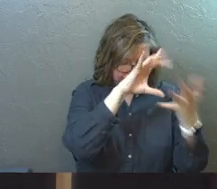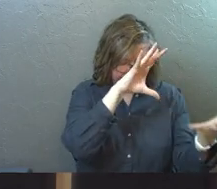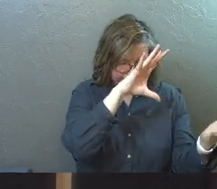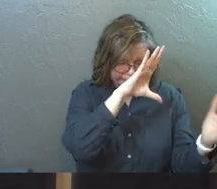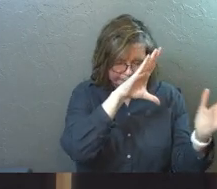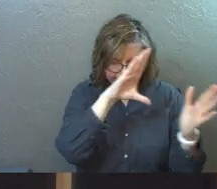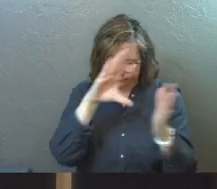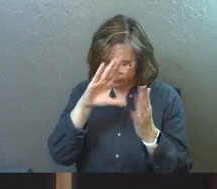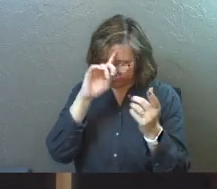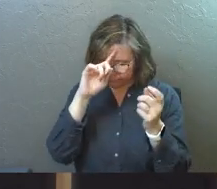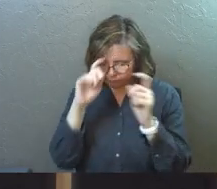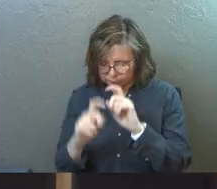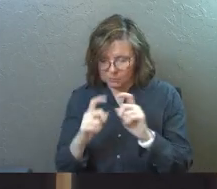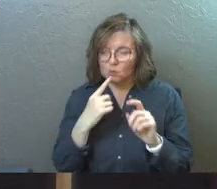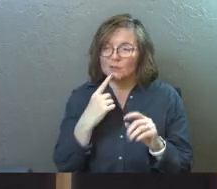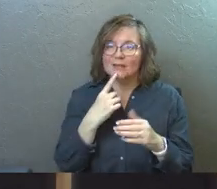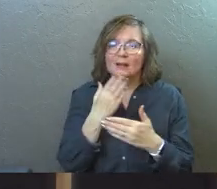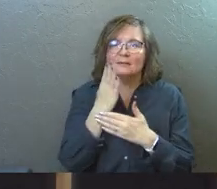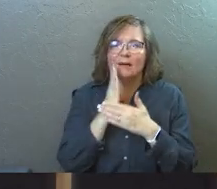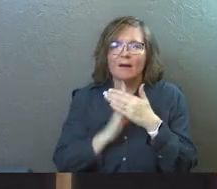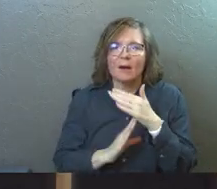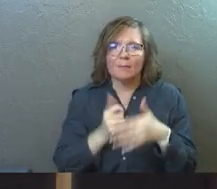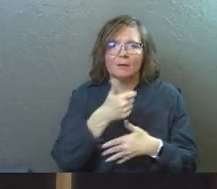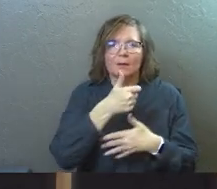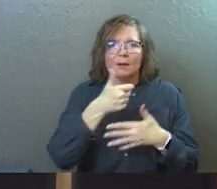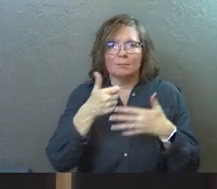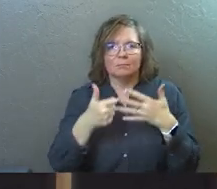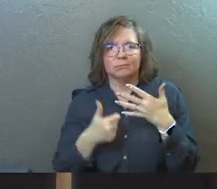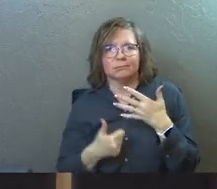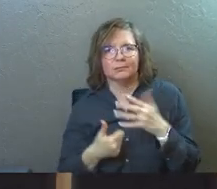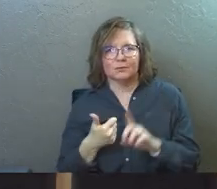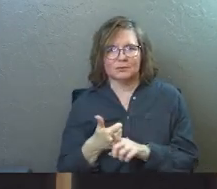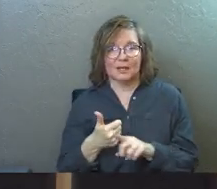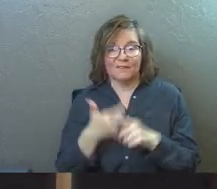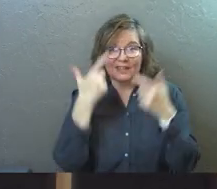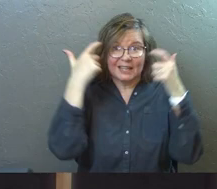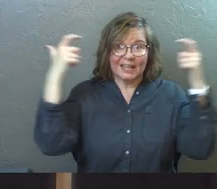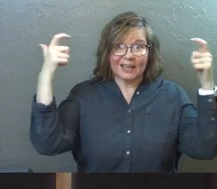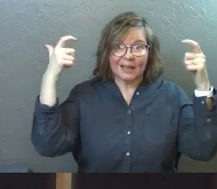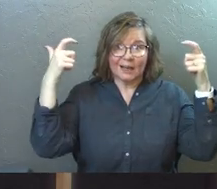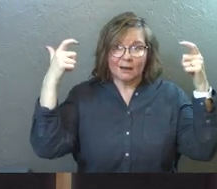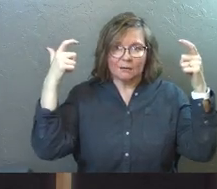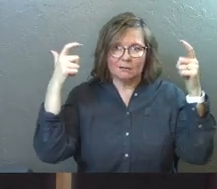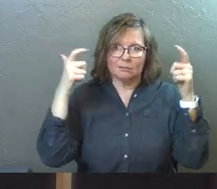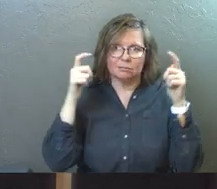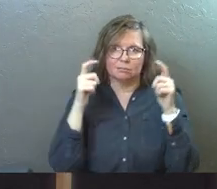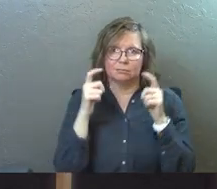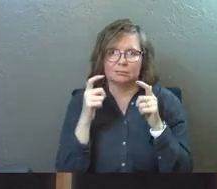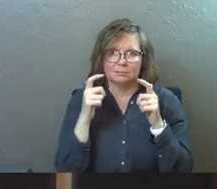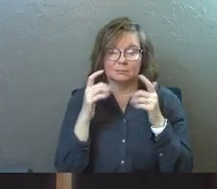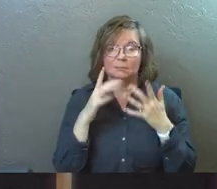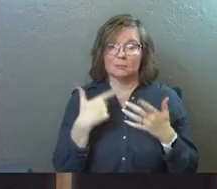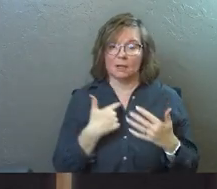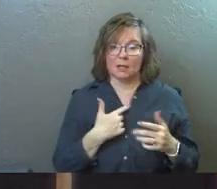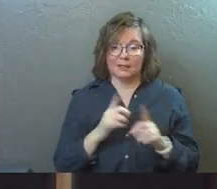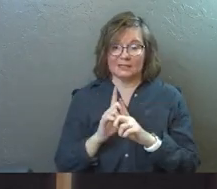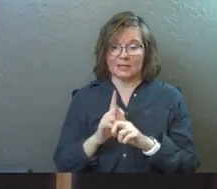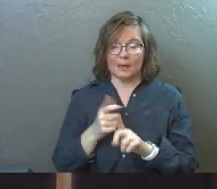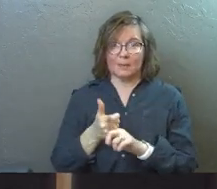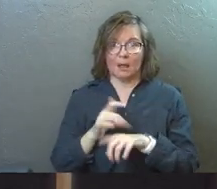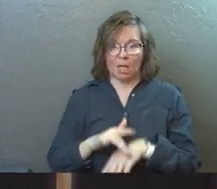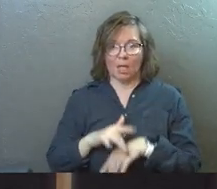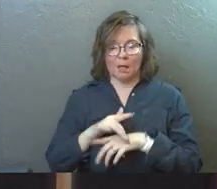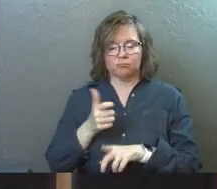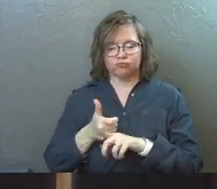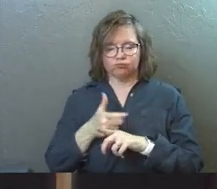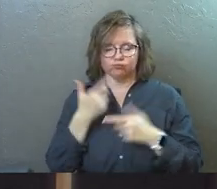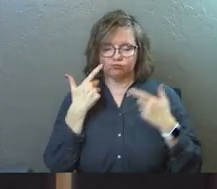do. Yeah. So Jesus says, humble yourself. Let your ego go. The disciples have become self-obsessed.